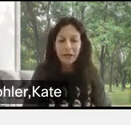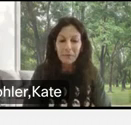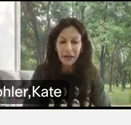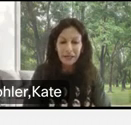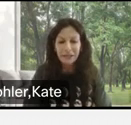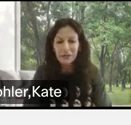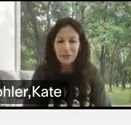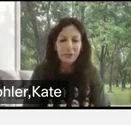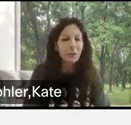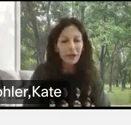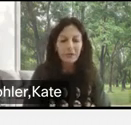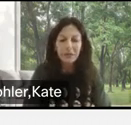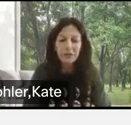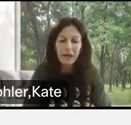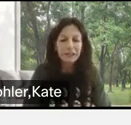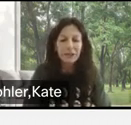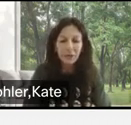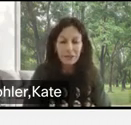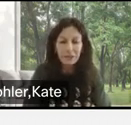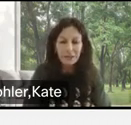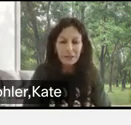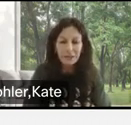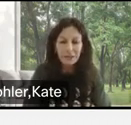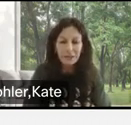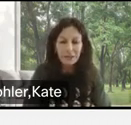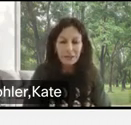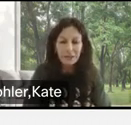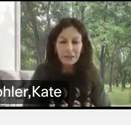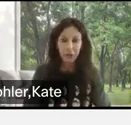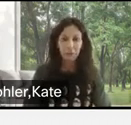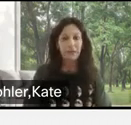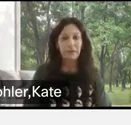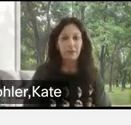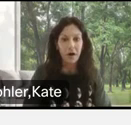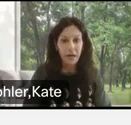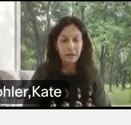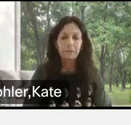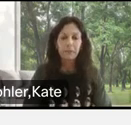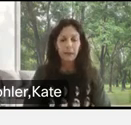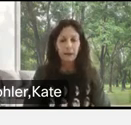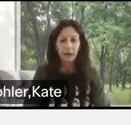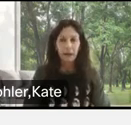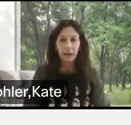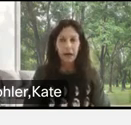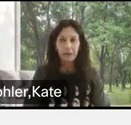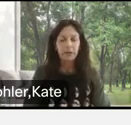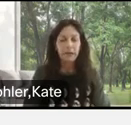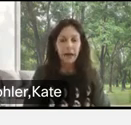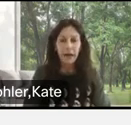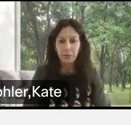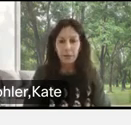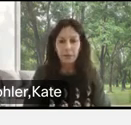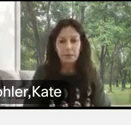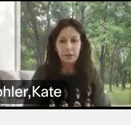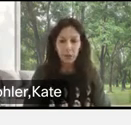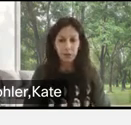wearing a mic, be aware of distracting noises and when your mic is on. Uh, I certainly have